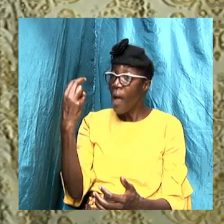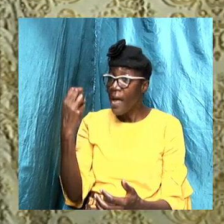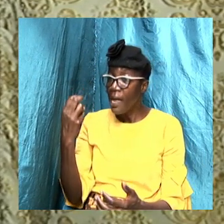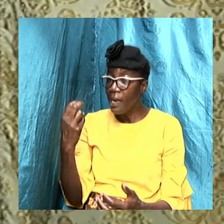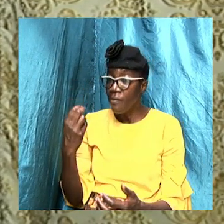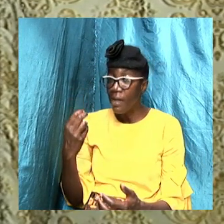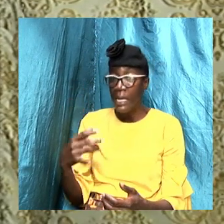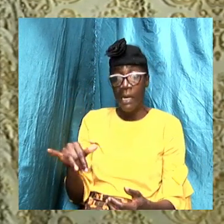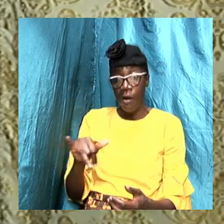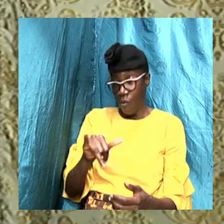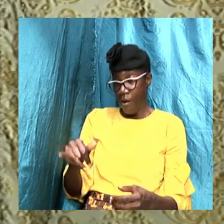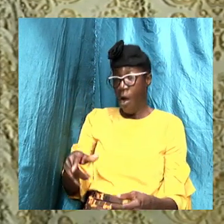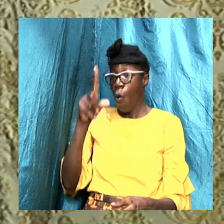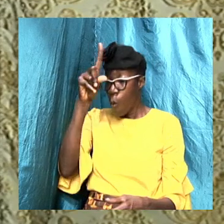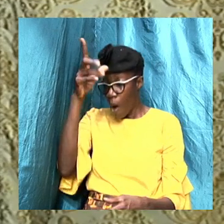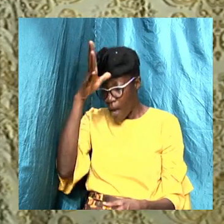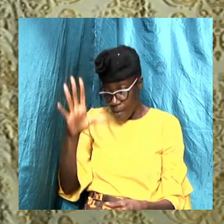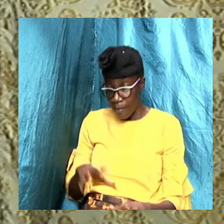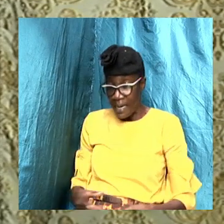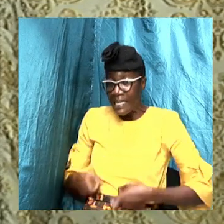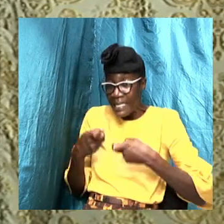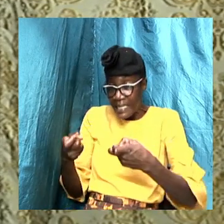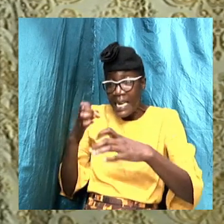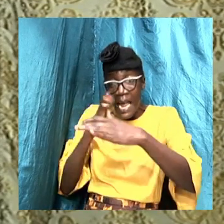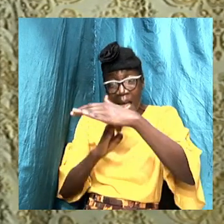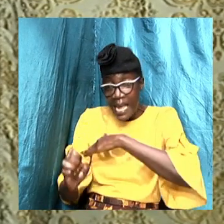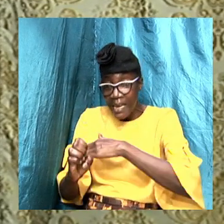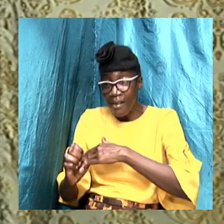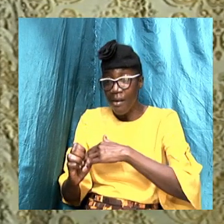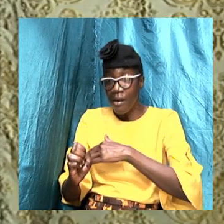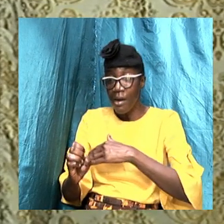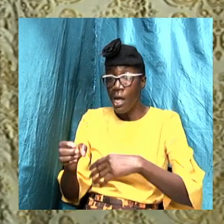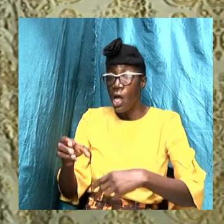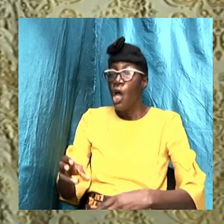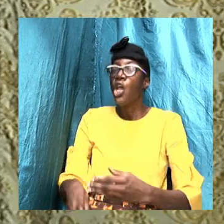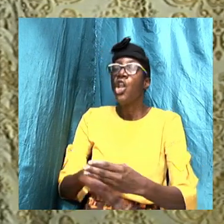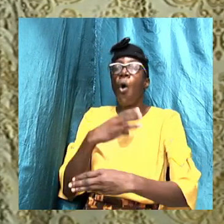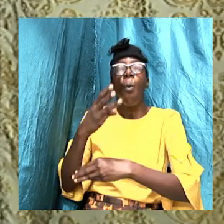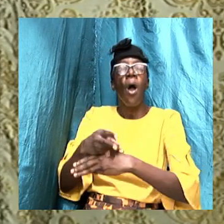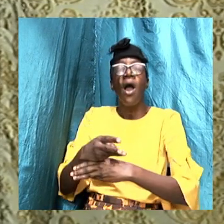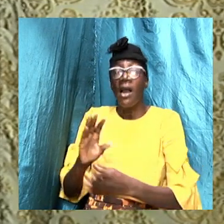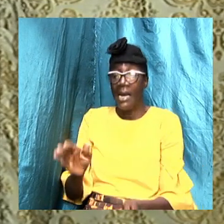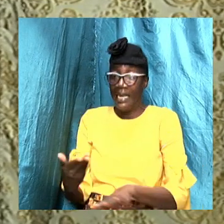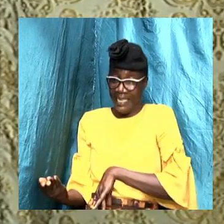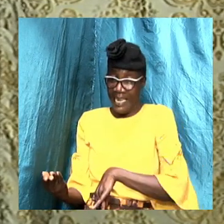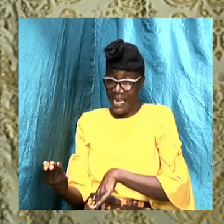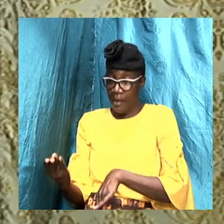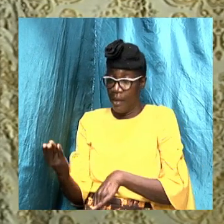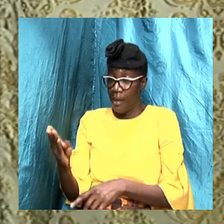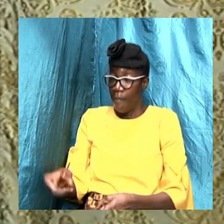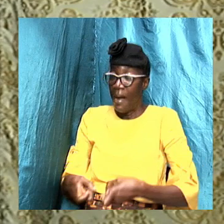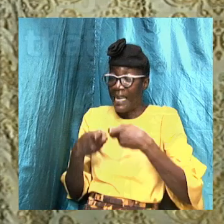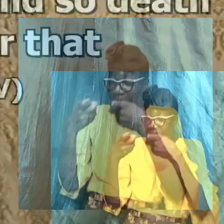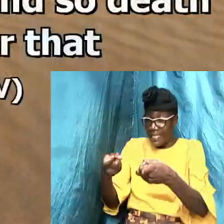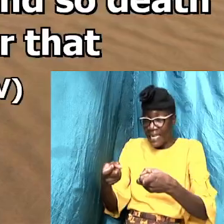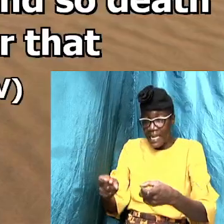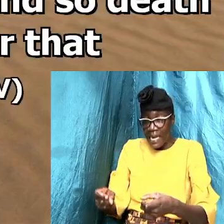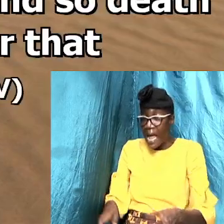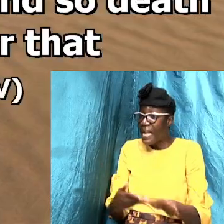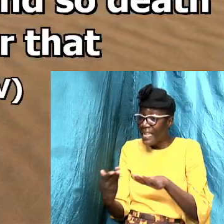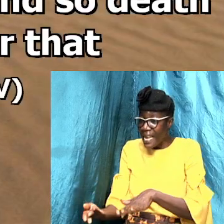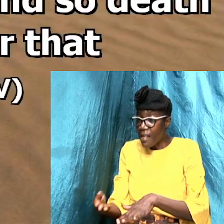as by one man sin entered into the world, and death by sin. And so death passed unto all men,